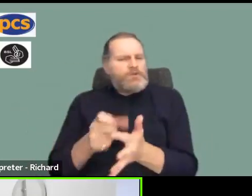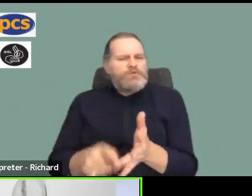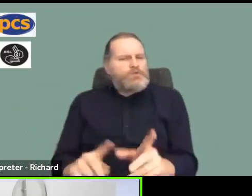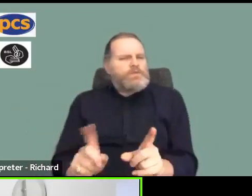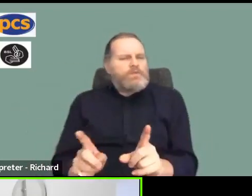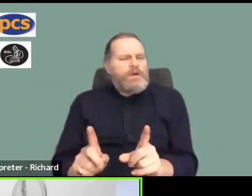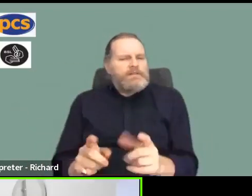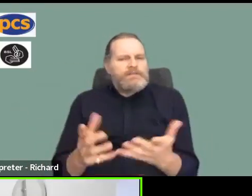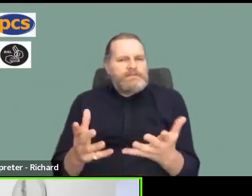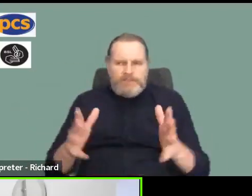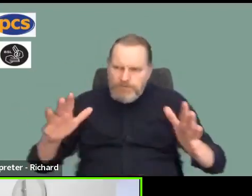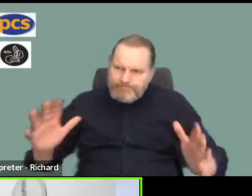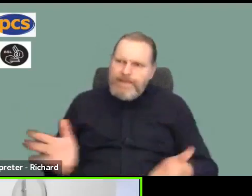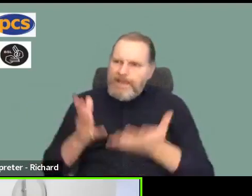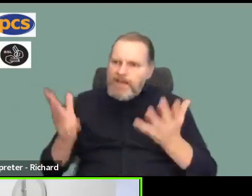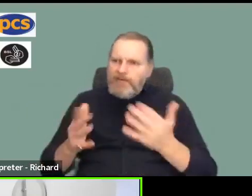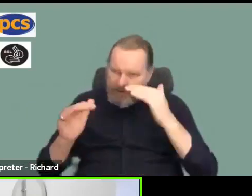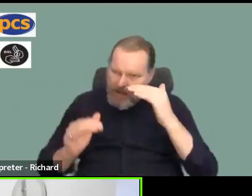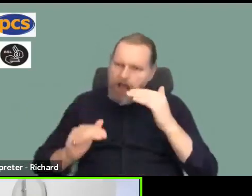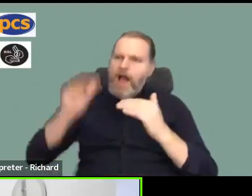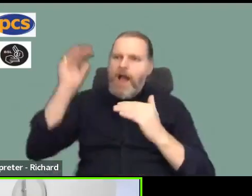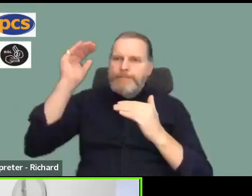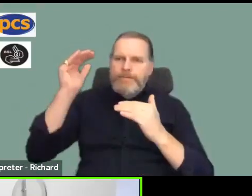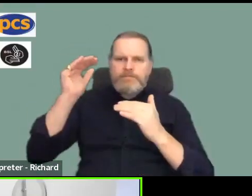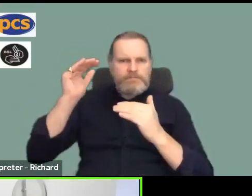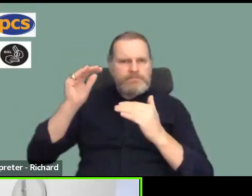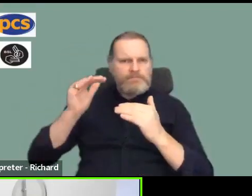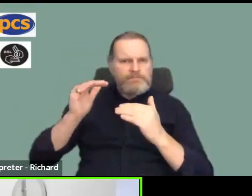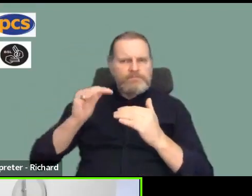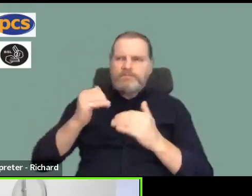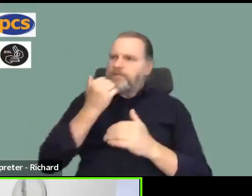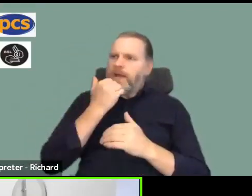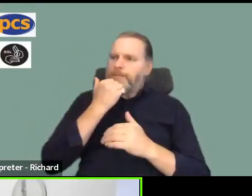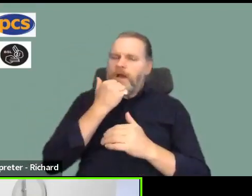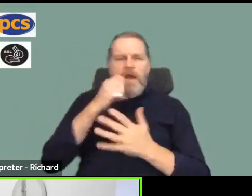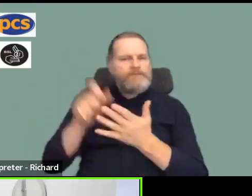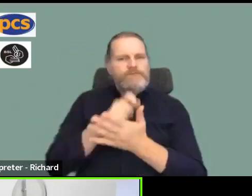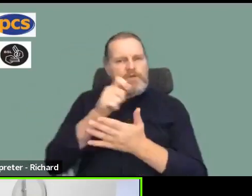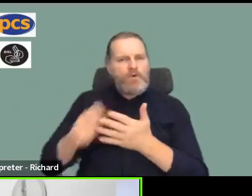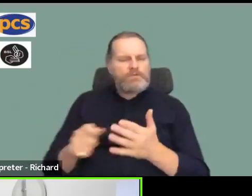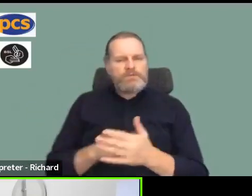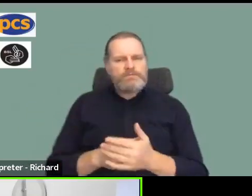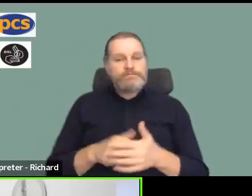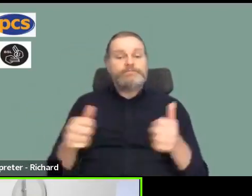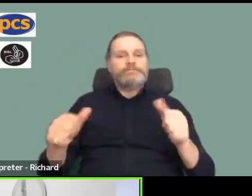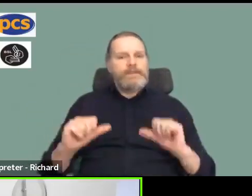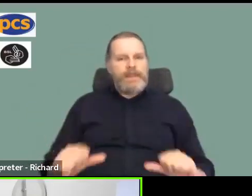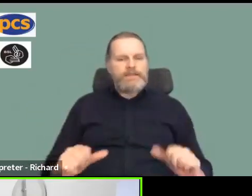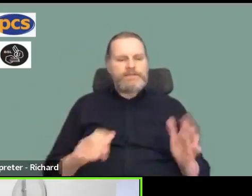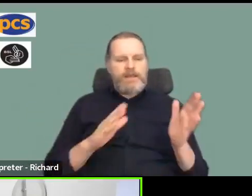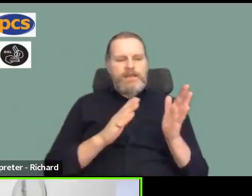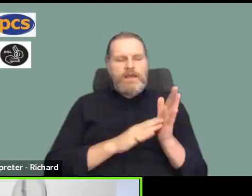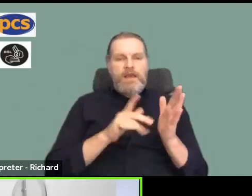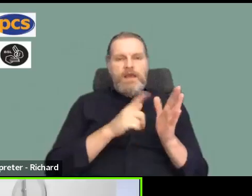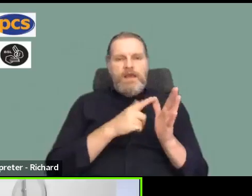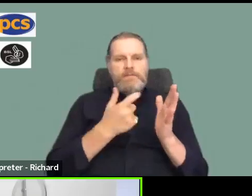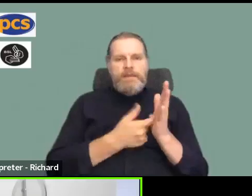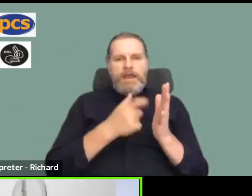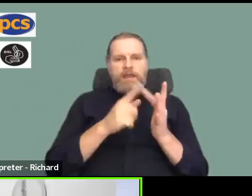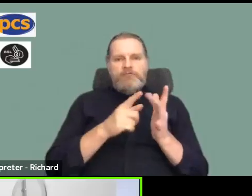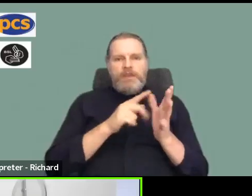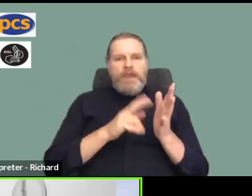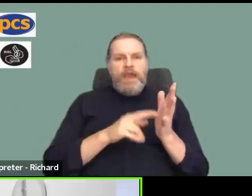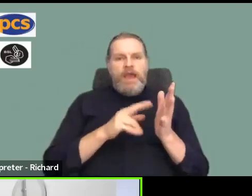got of, you know, doing a good job, isn't it? Marianne says, as there's nothing to stop us using departmental systems